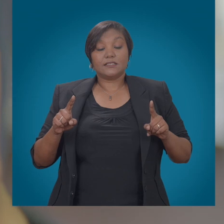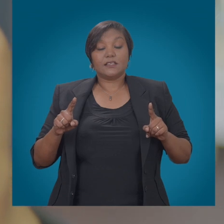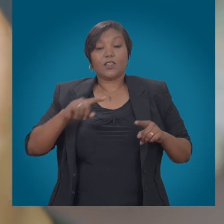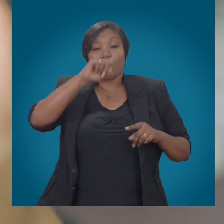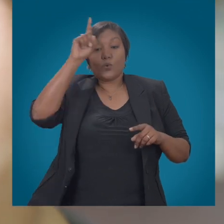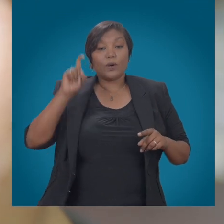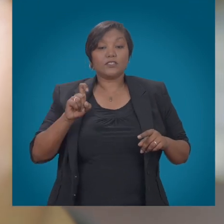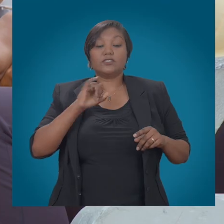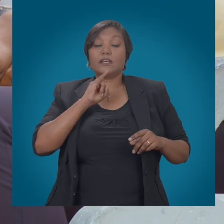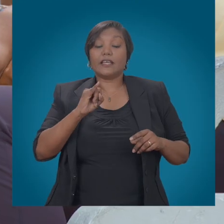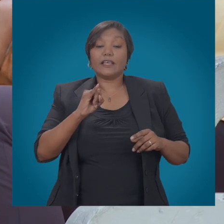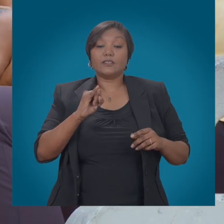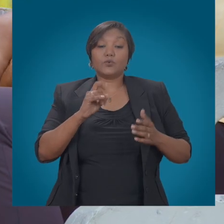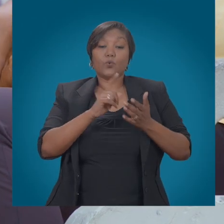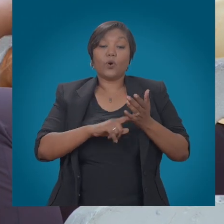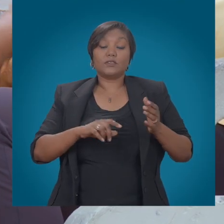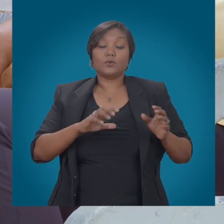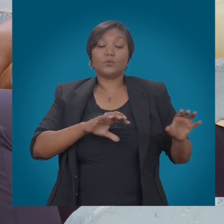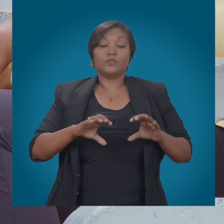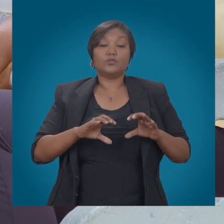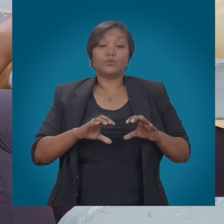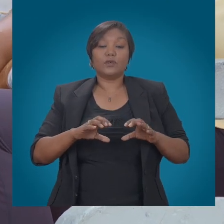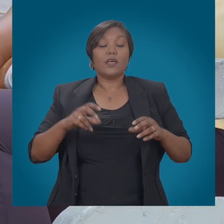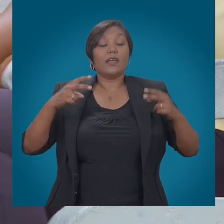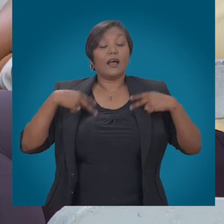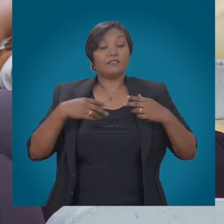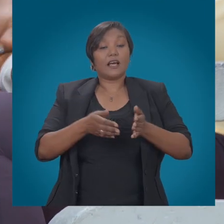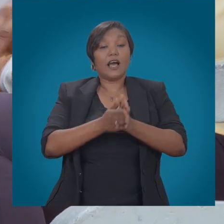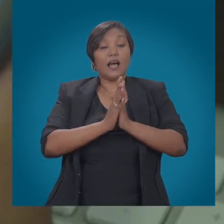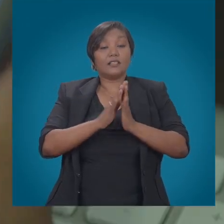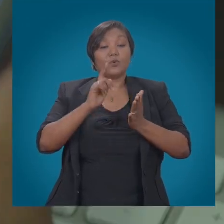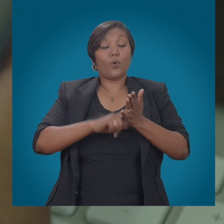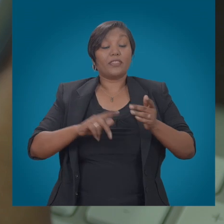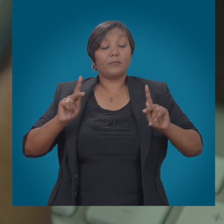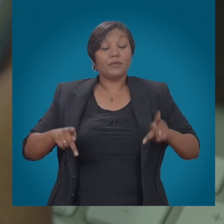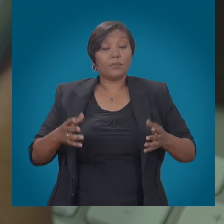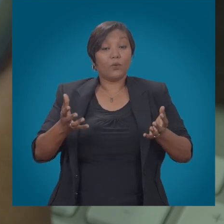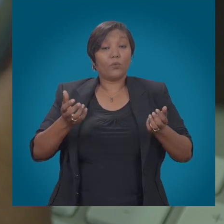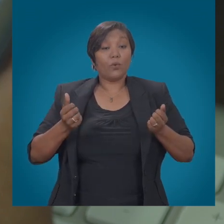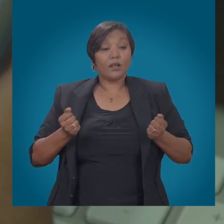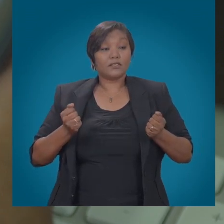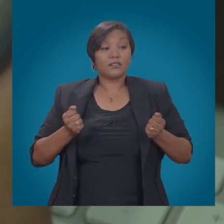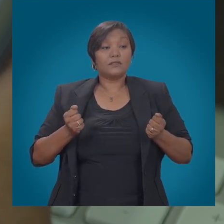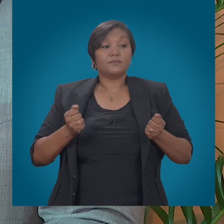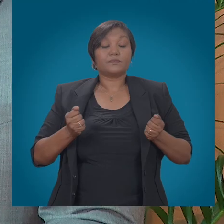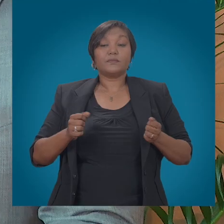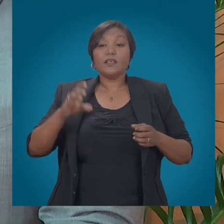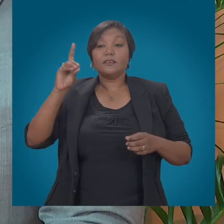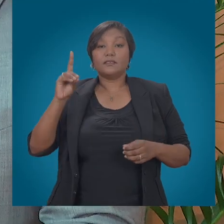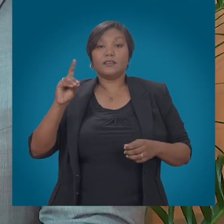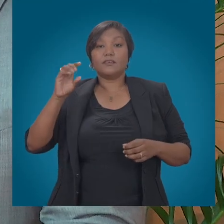consider an environment skewed in favor of over the top services, there is another perspective. Should the consumers be allowed to decide?